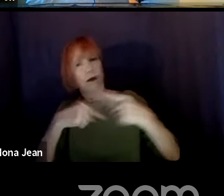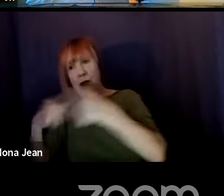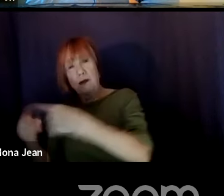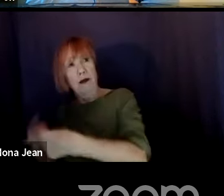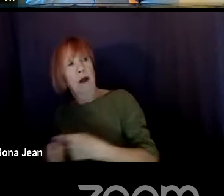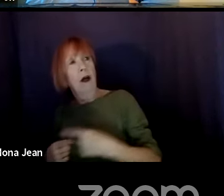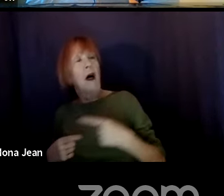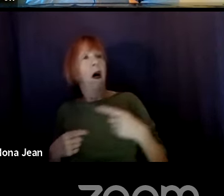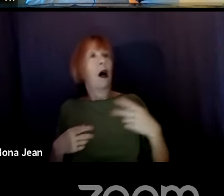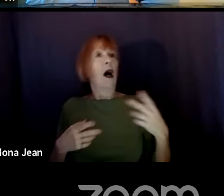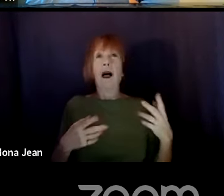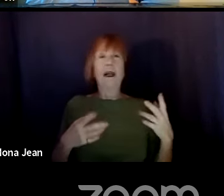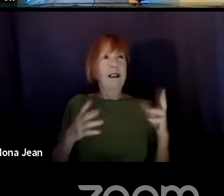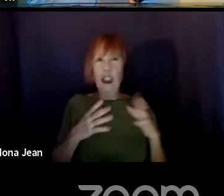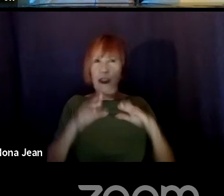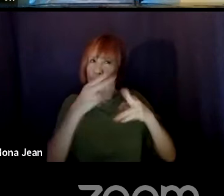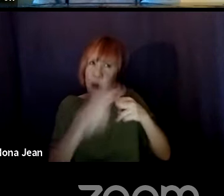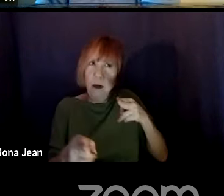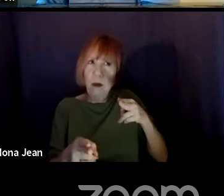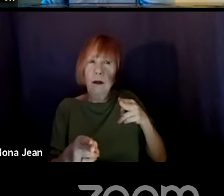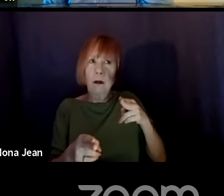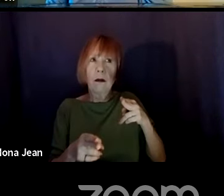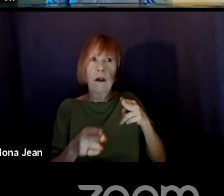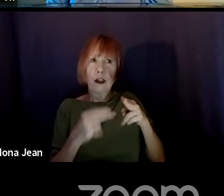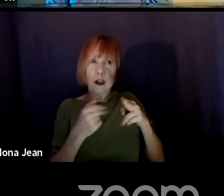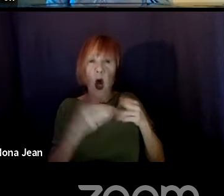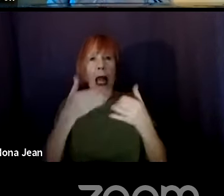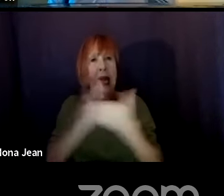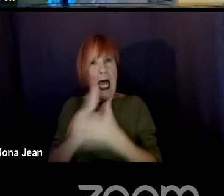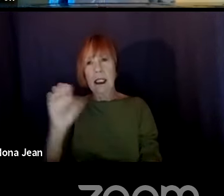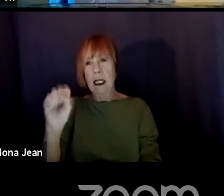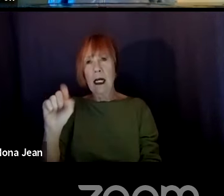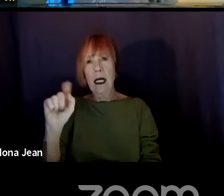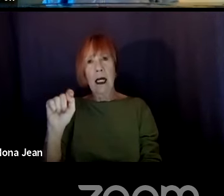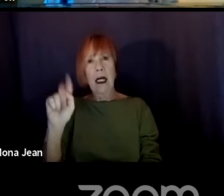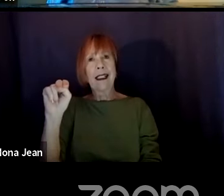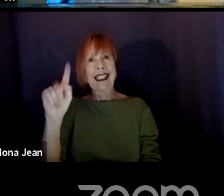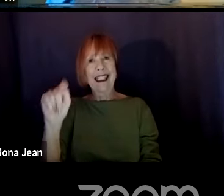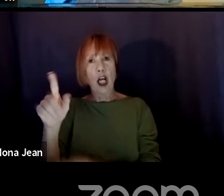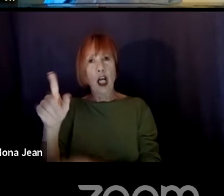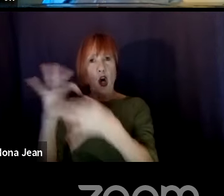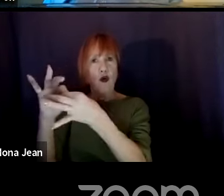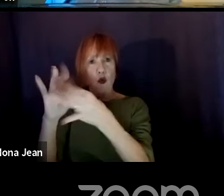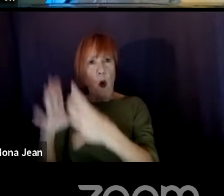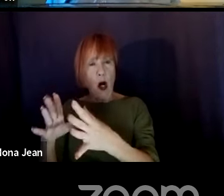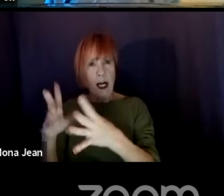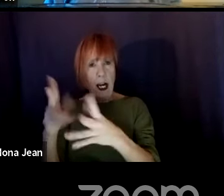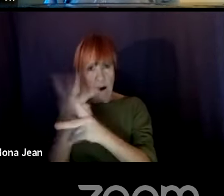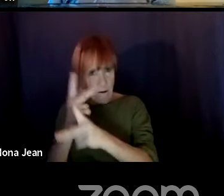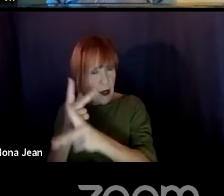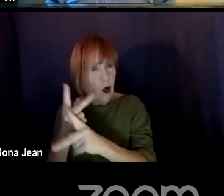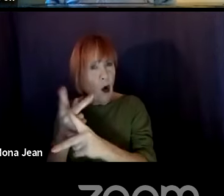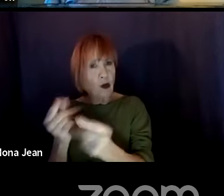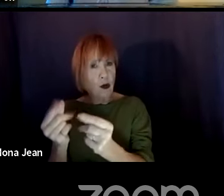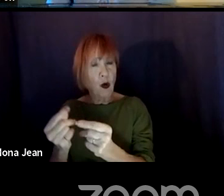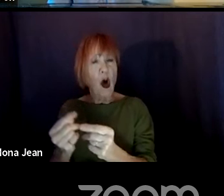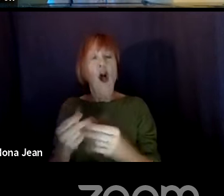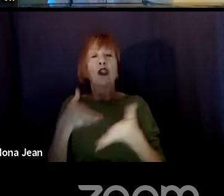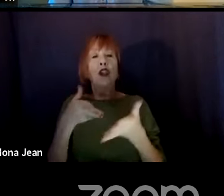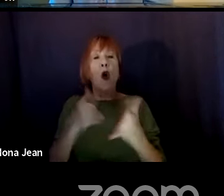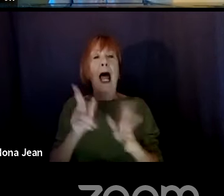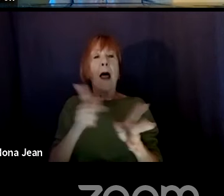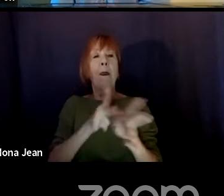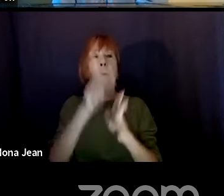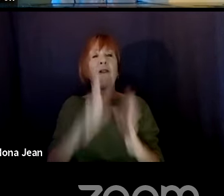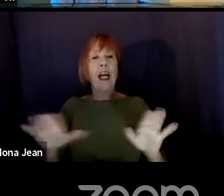there's a punch and just be very brief in it and let the stunt coordinator work it out. So, let the people that are the professionals do